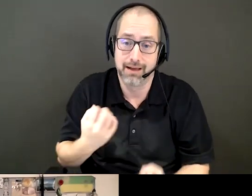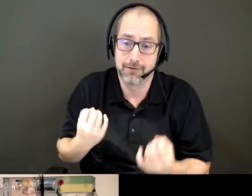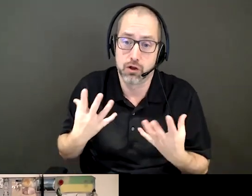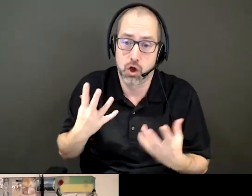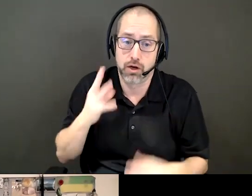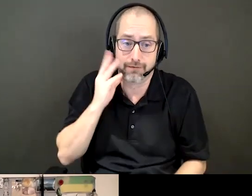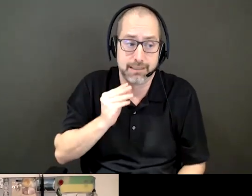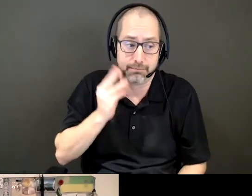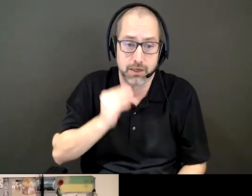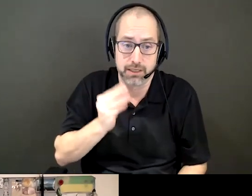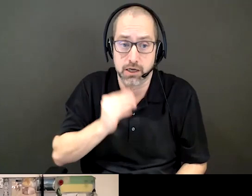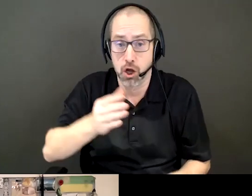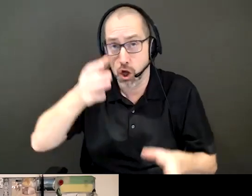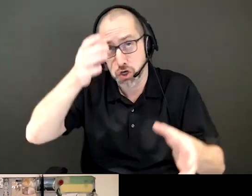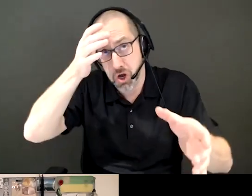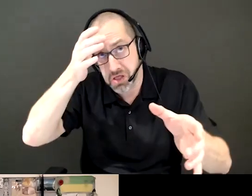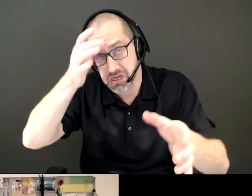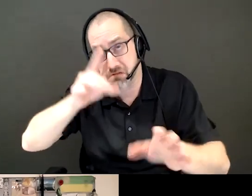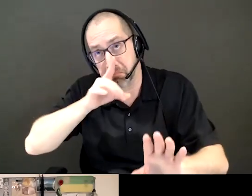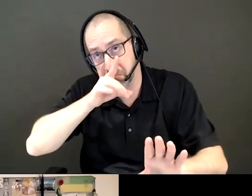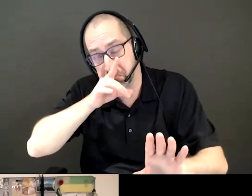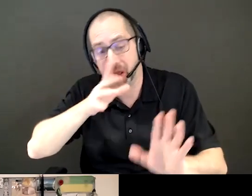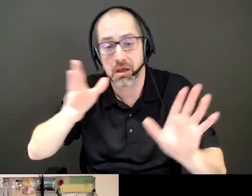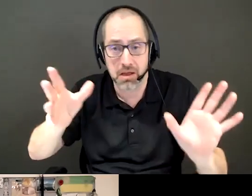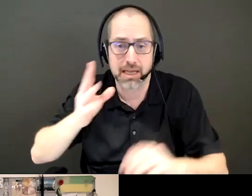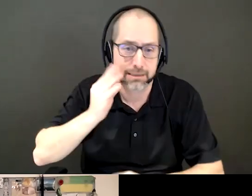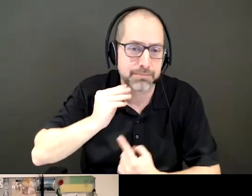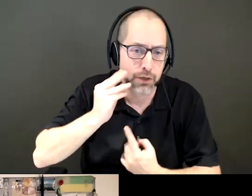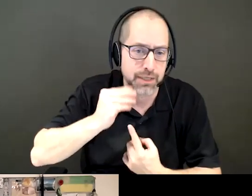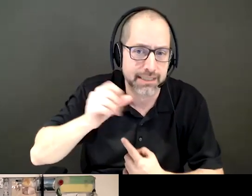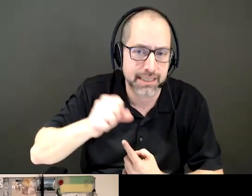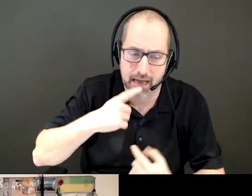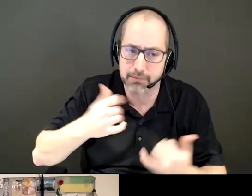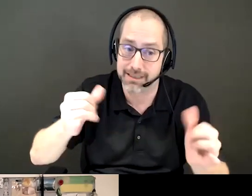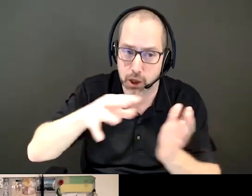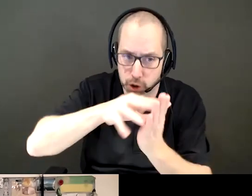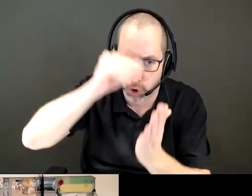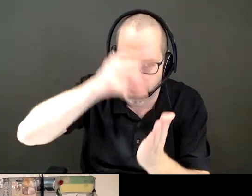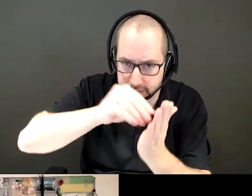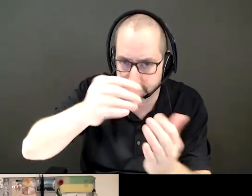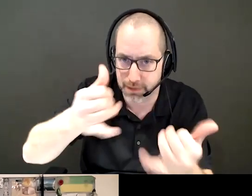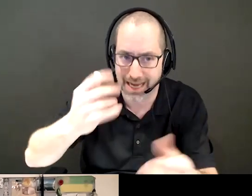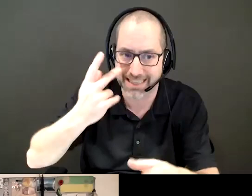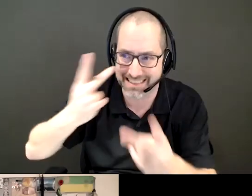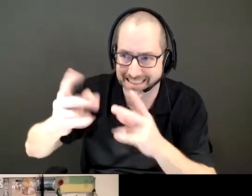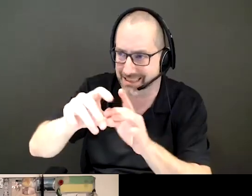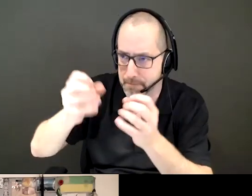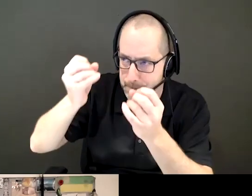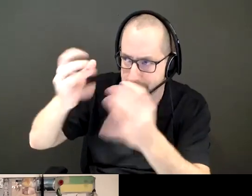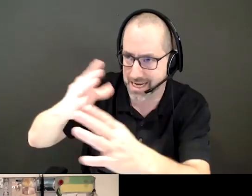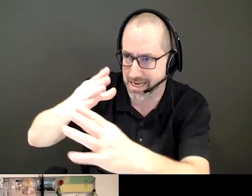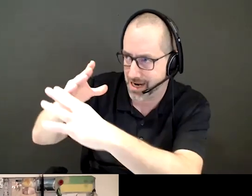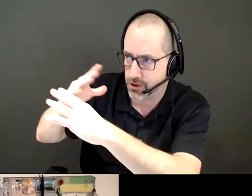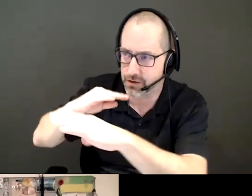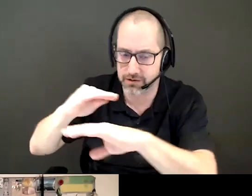of experience, not necessarily a lot of knowledge. I'm always learning, but we see a lot of barriers out there that affect, you know, Indigenous and non